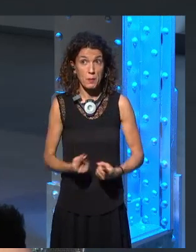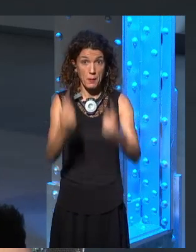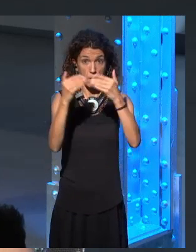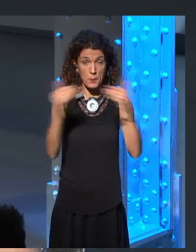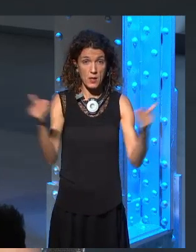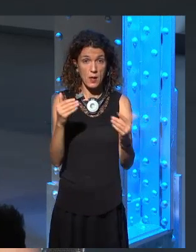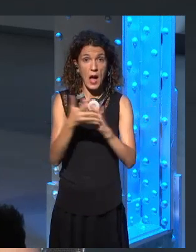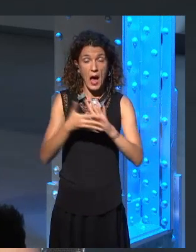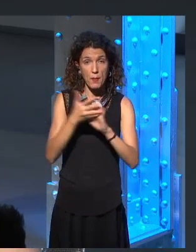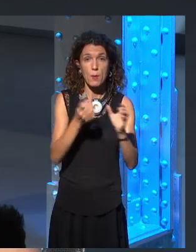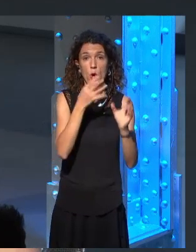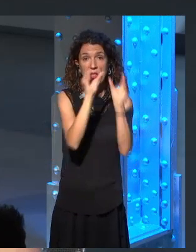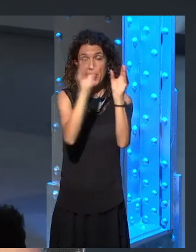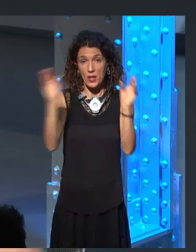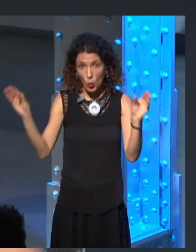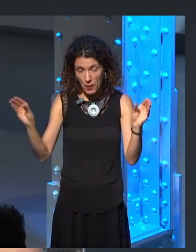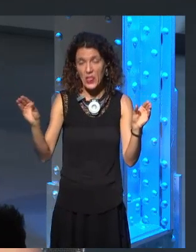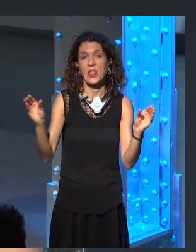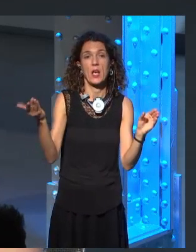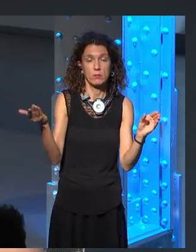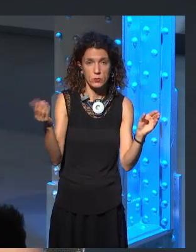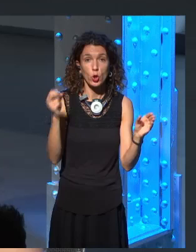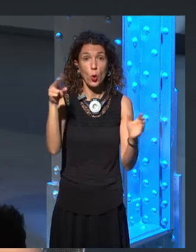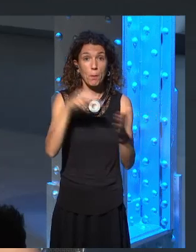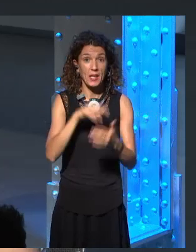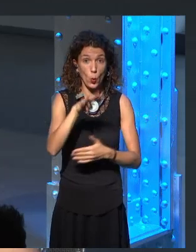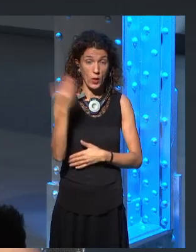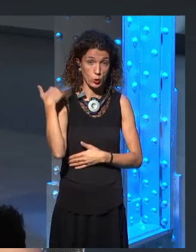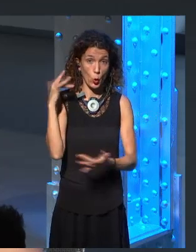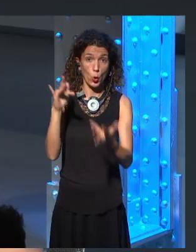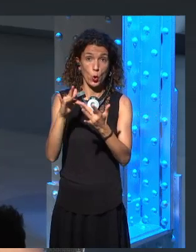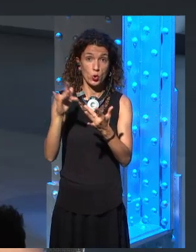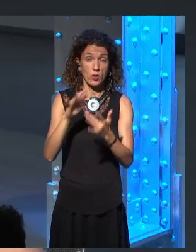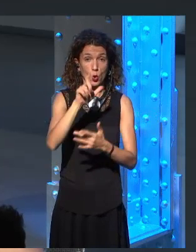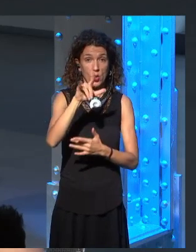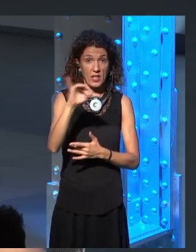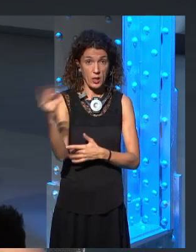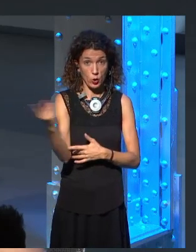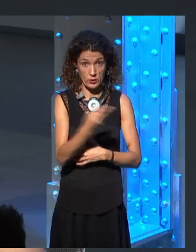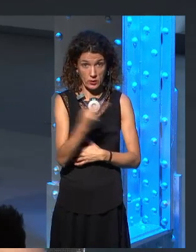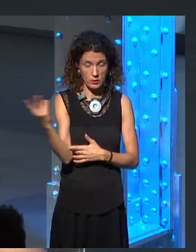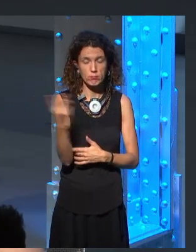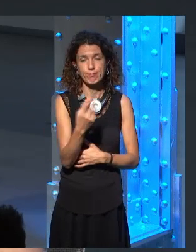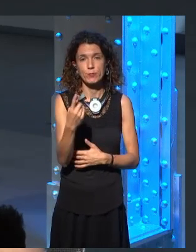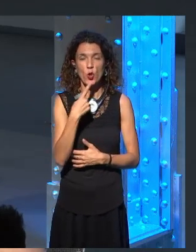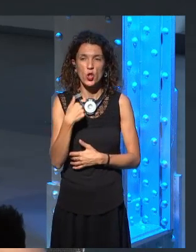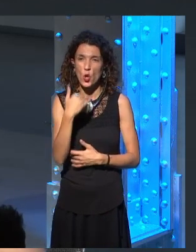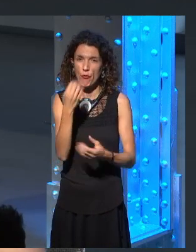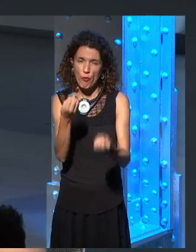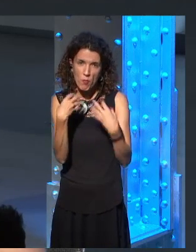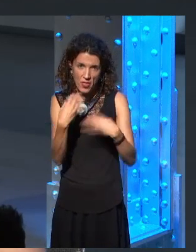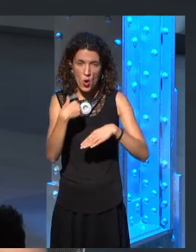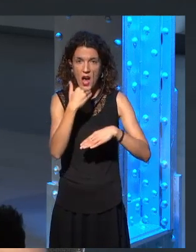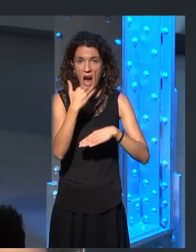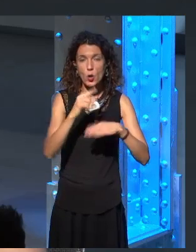he brought it up to Elio in 2004, and then we signed the contract for the book in, uh, when we went to the